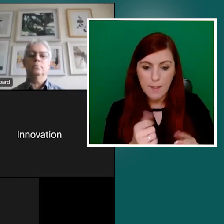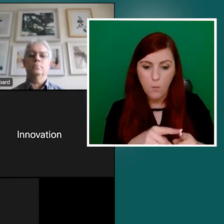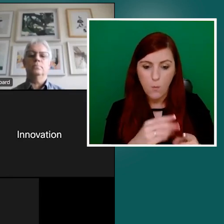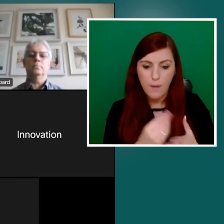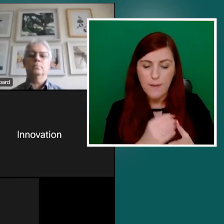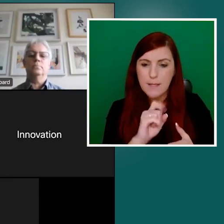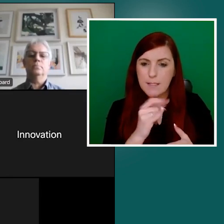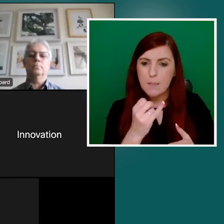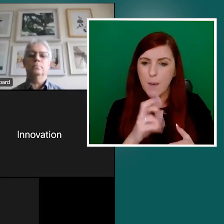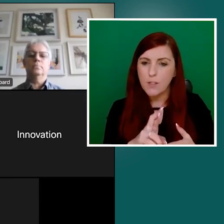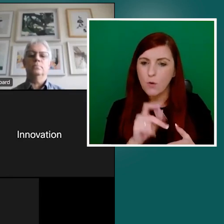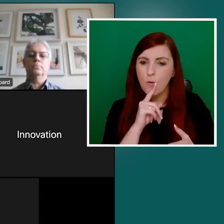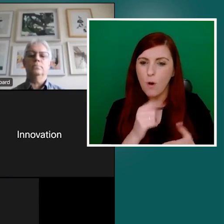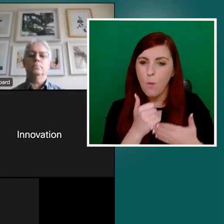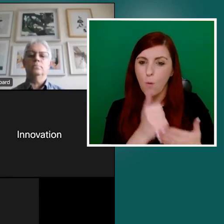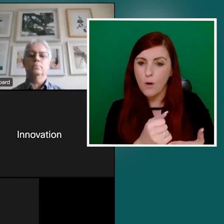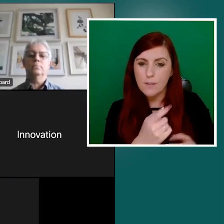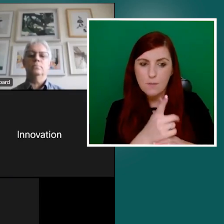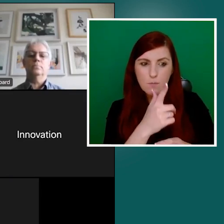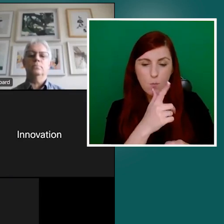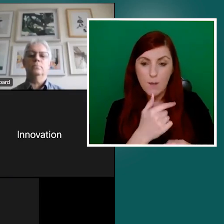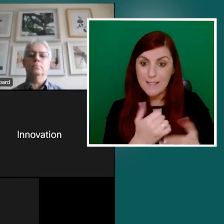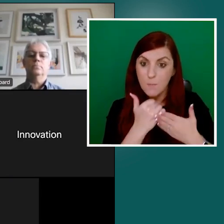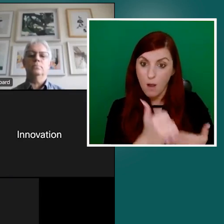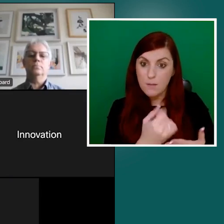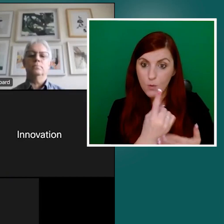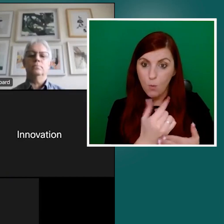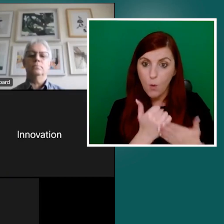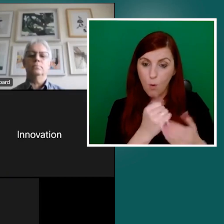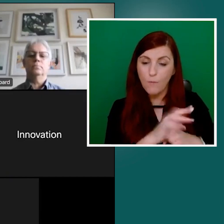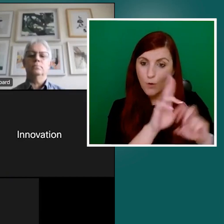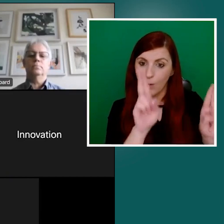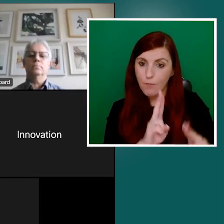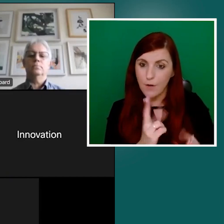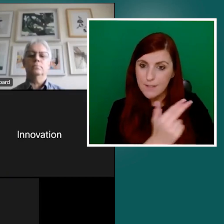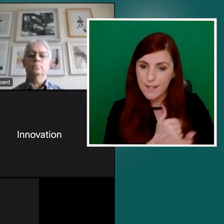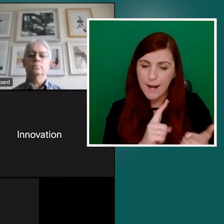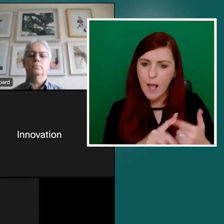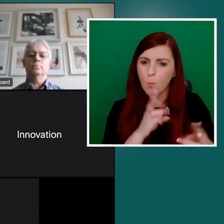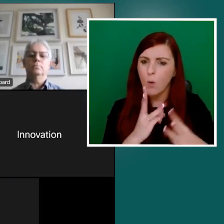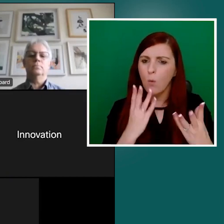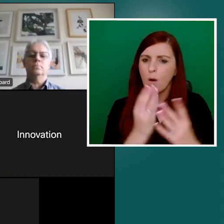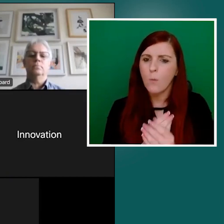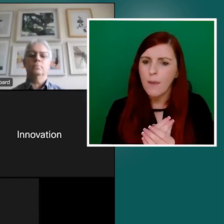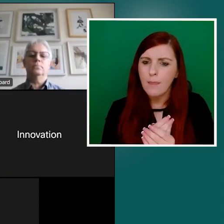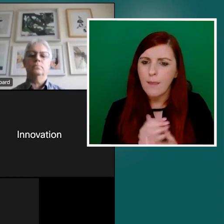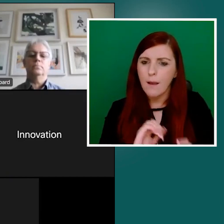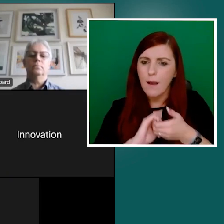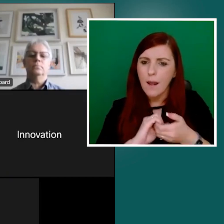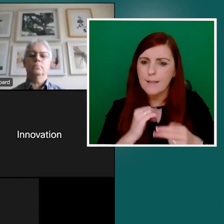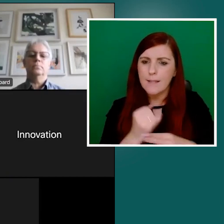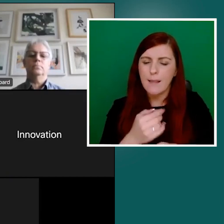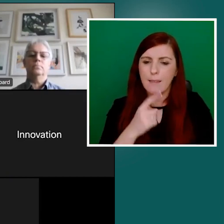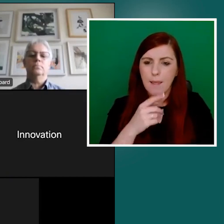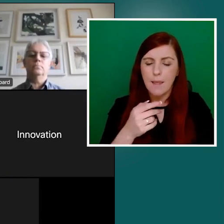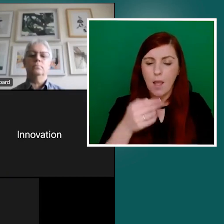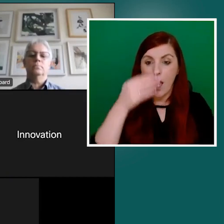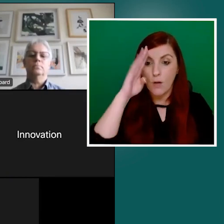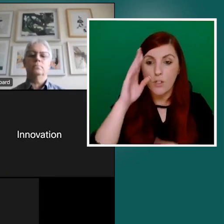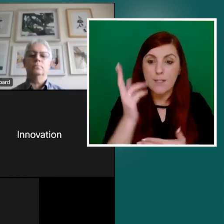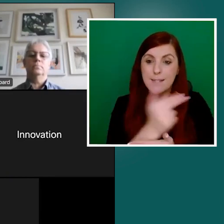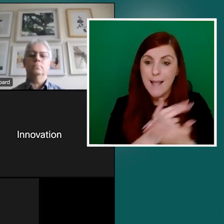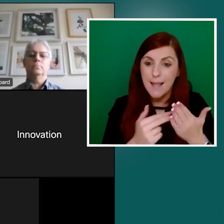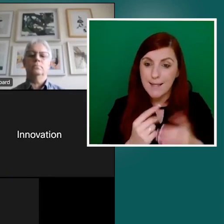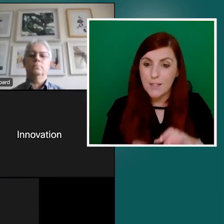area of universal design. We also work closely with our colleagues at the Irish Design Institute, the IDI, and I'm delighted to lead